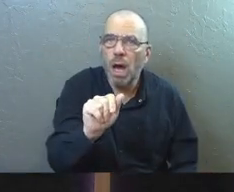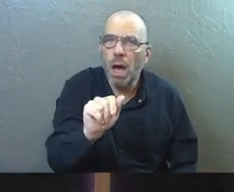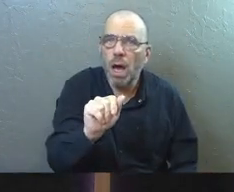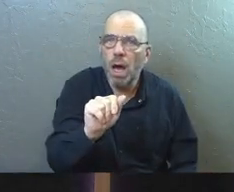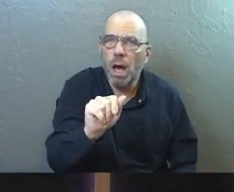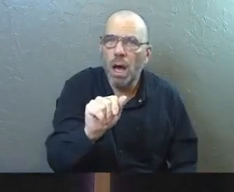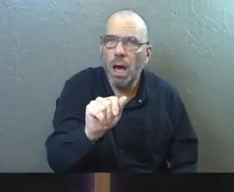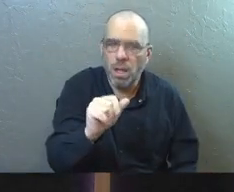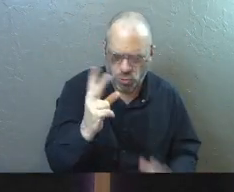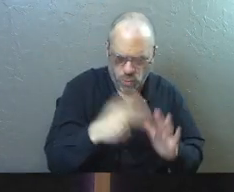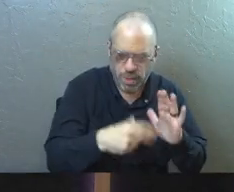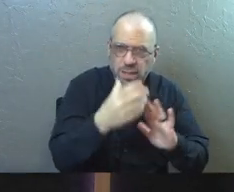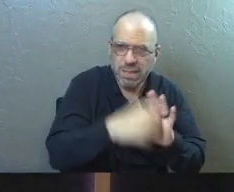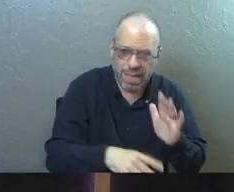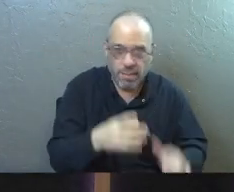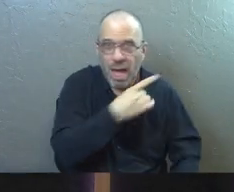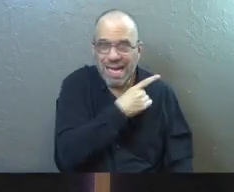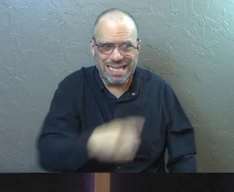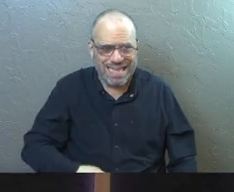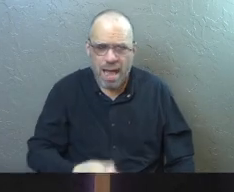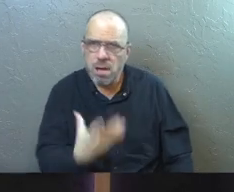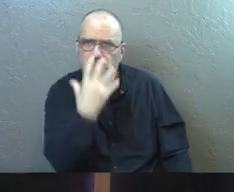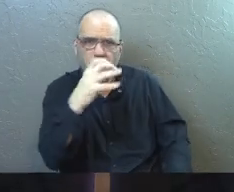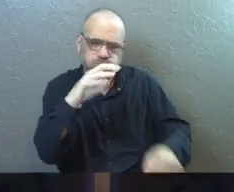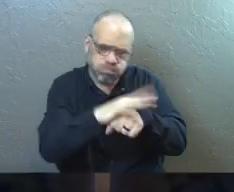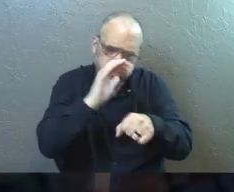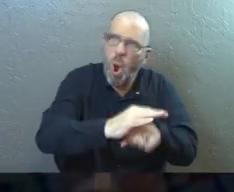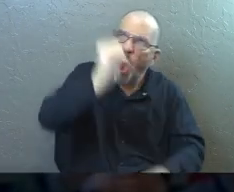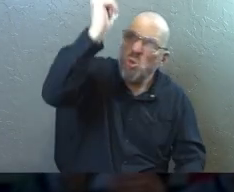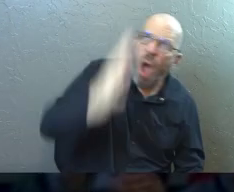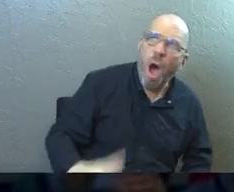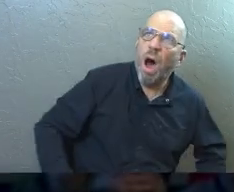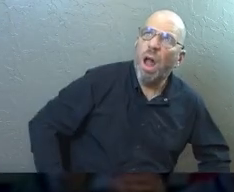And it's funny, you read the passage and David even gets mad at God.